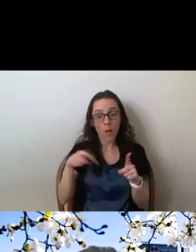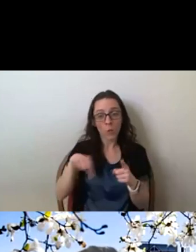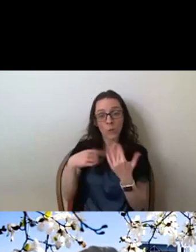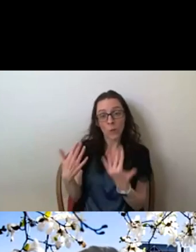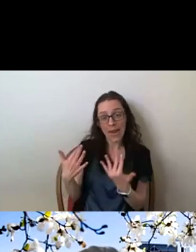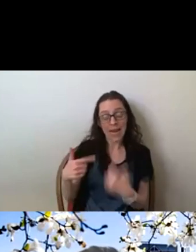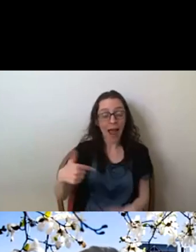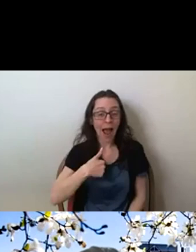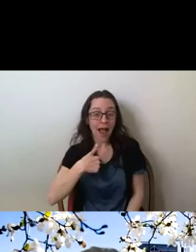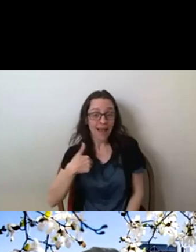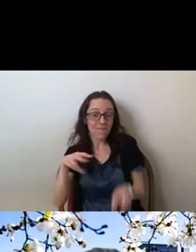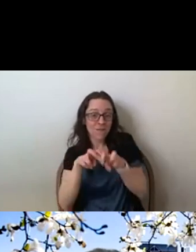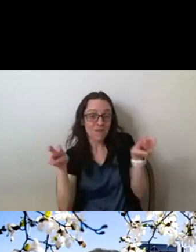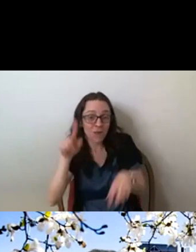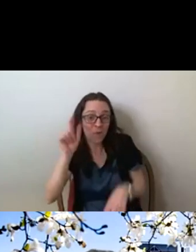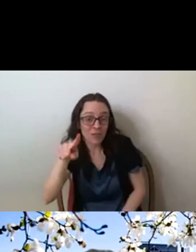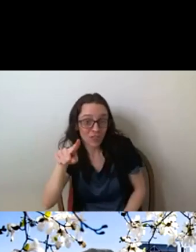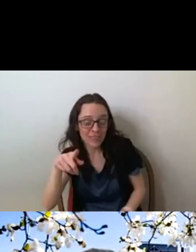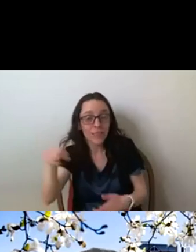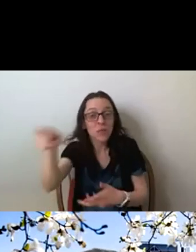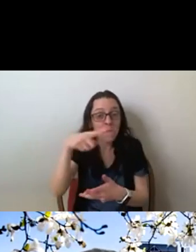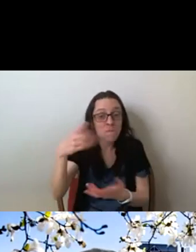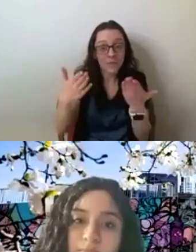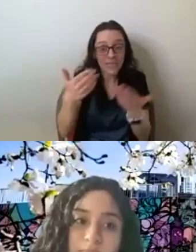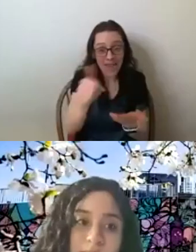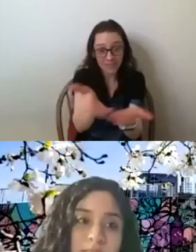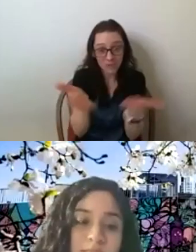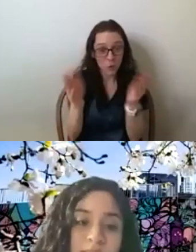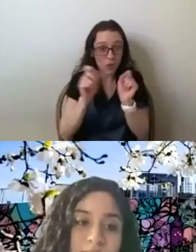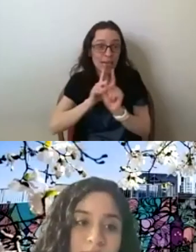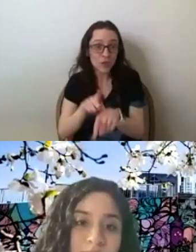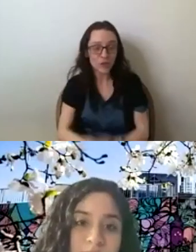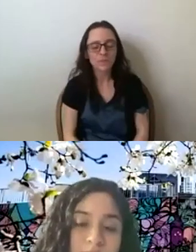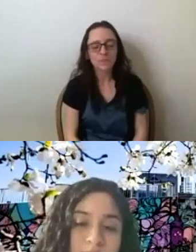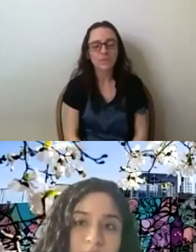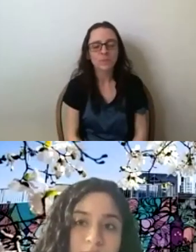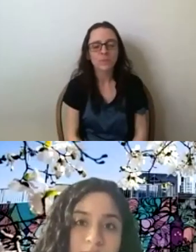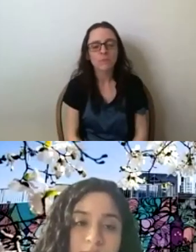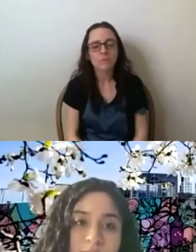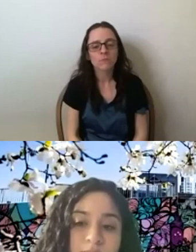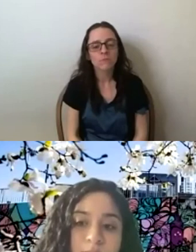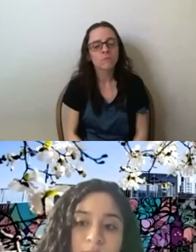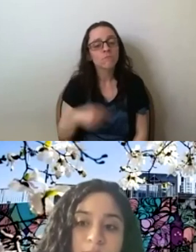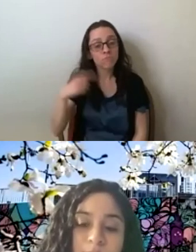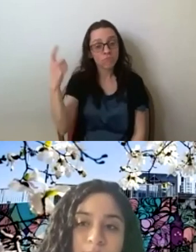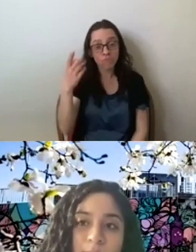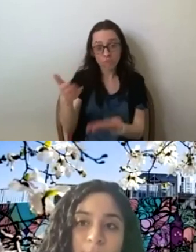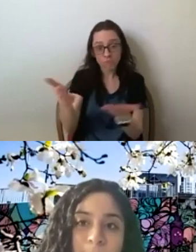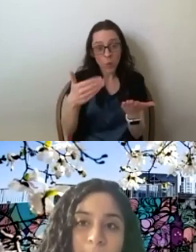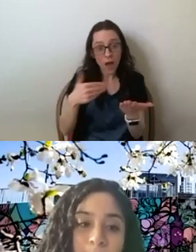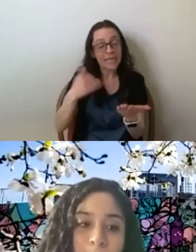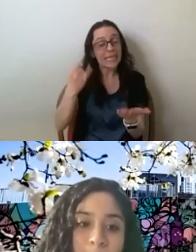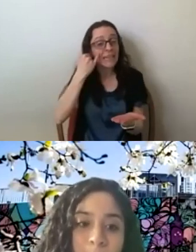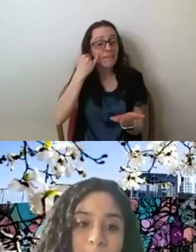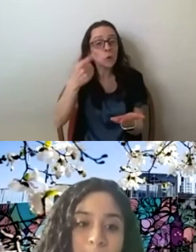of the panelists or everyone on the panel could speak to. I just wondered if you had the opportunity to continue your